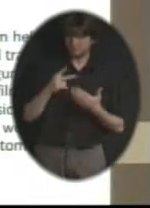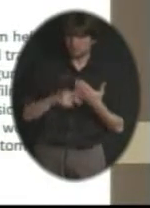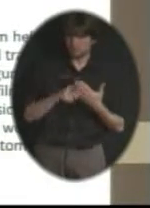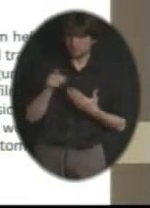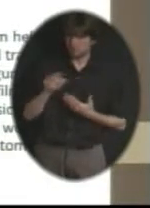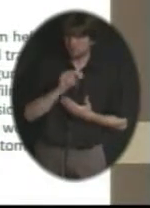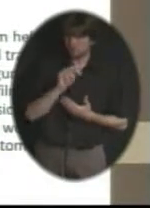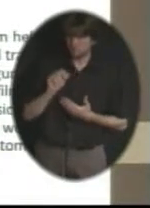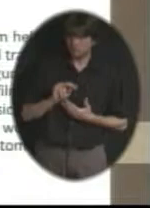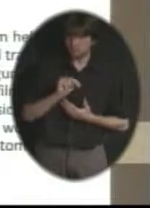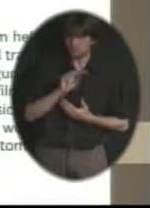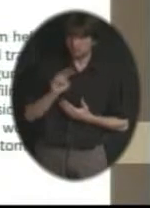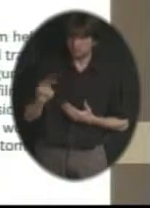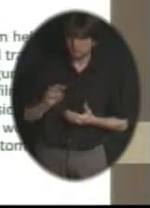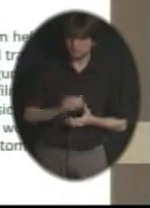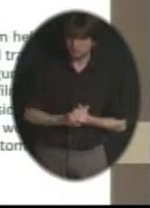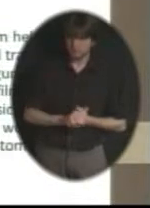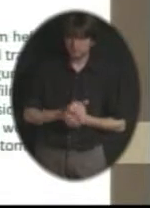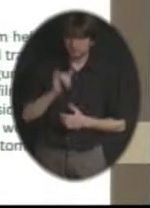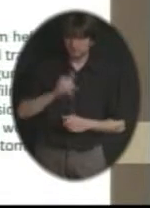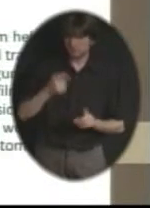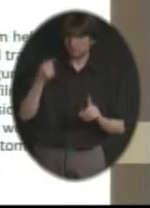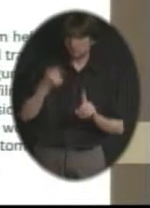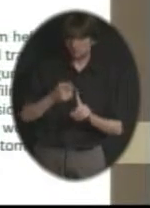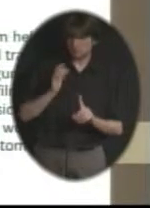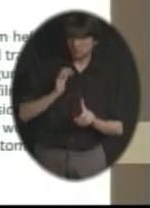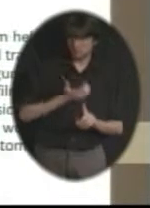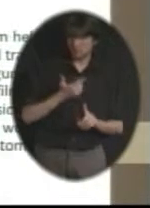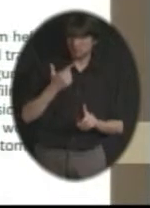with what we're trying to do with these 21st century programs.